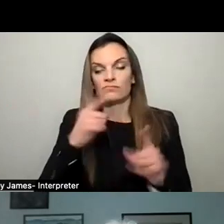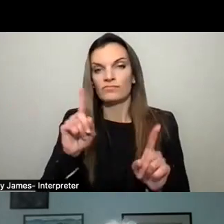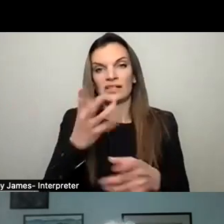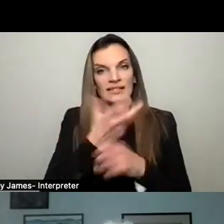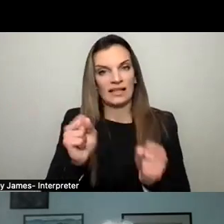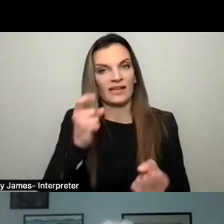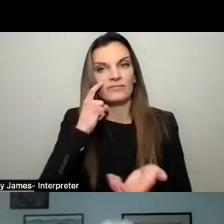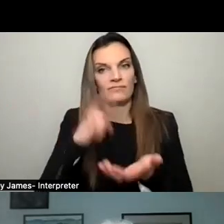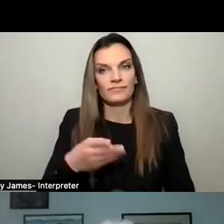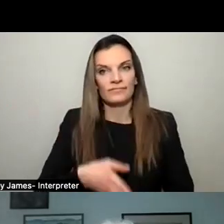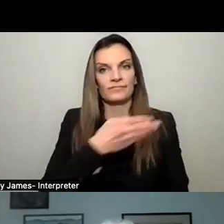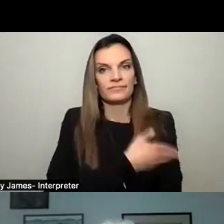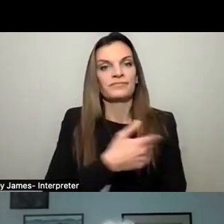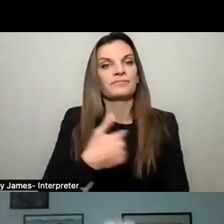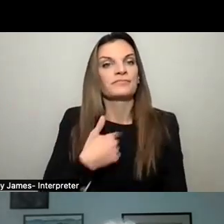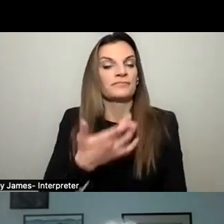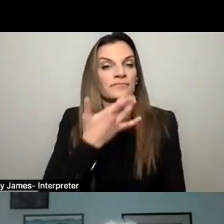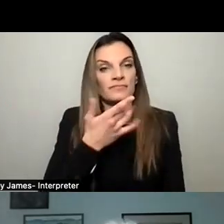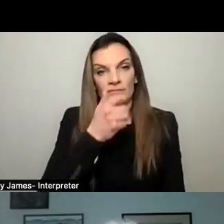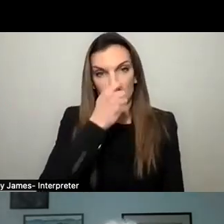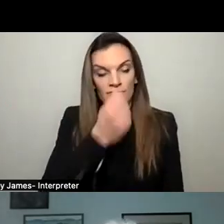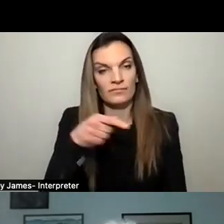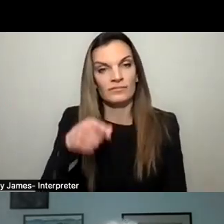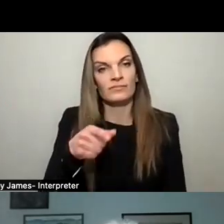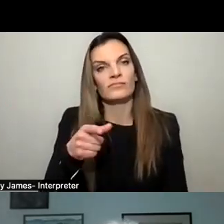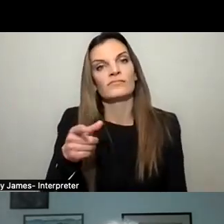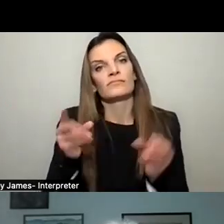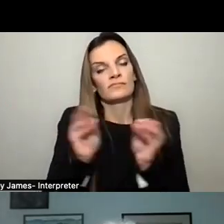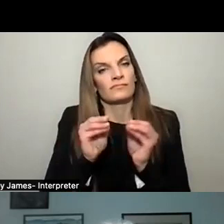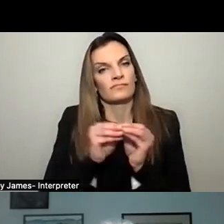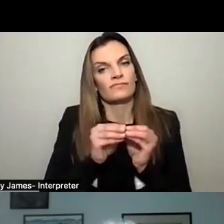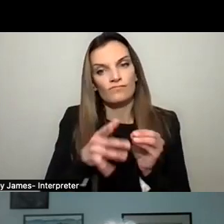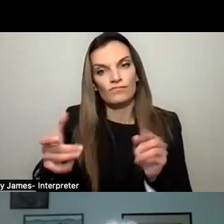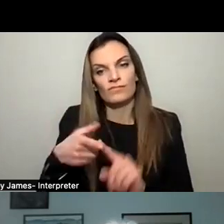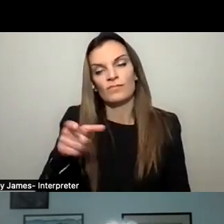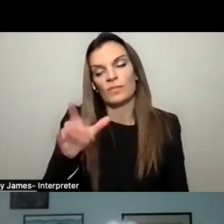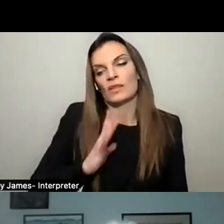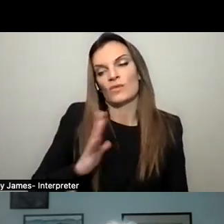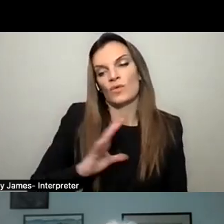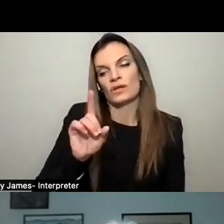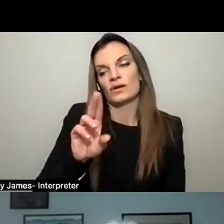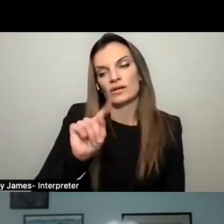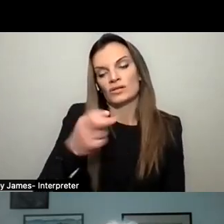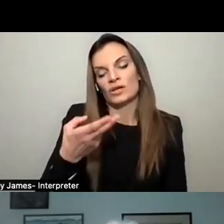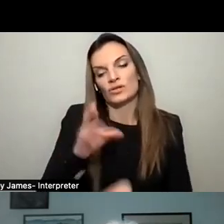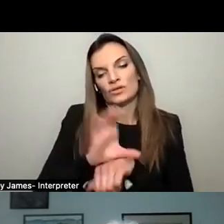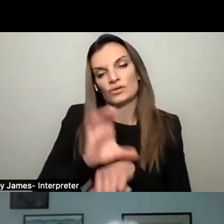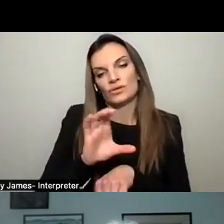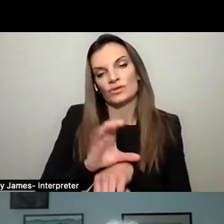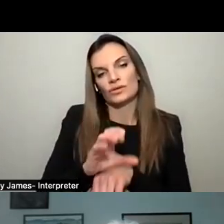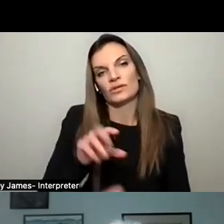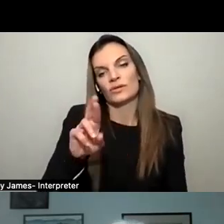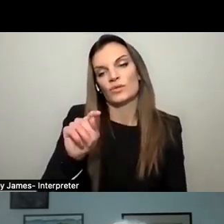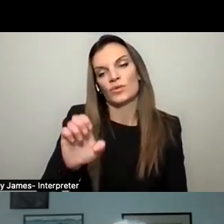section. What we'd like to see is an extension of that from the Old Dutch Church or the Pearson Route 9 intersection